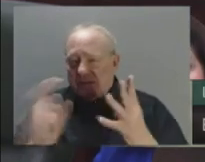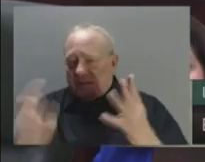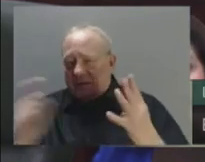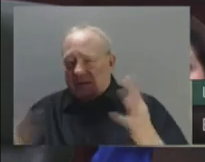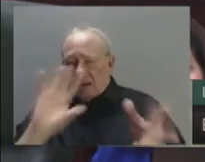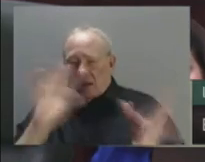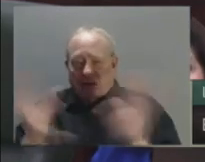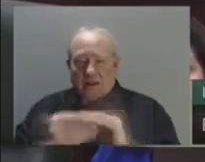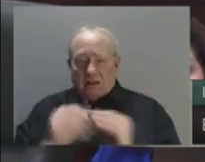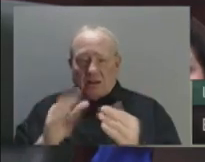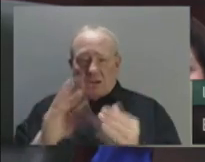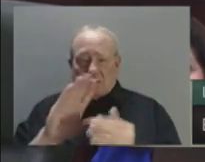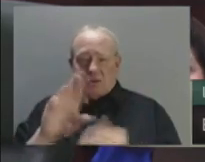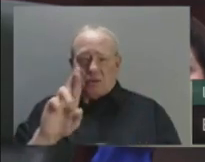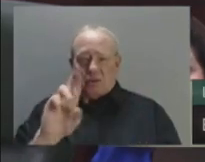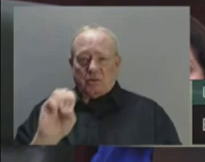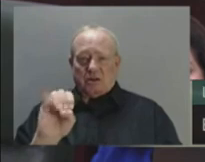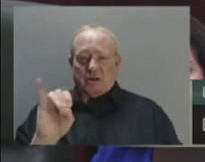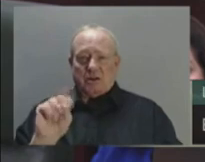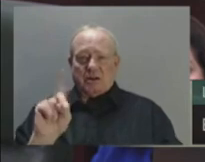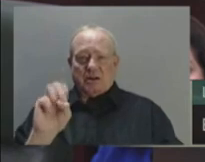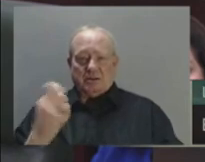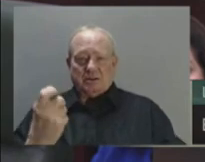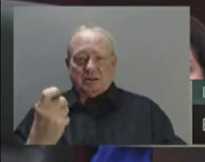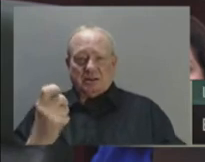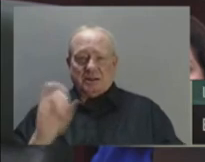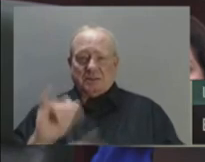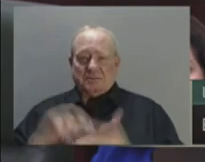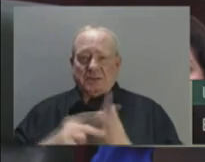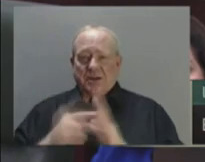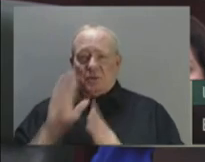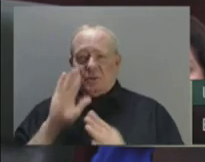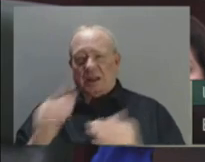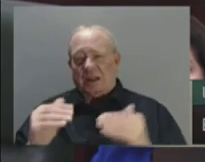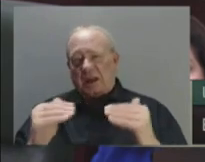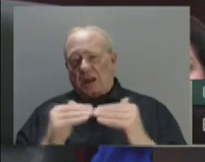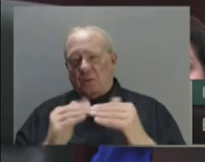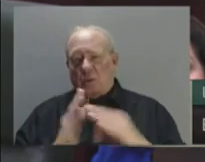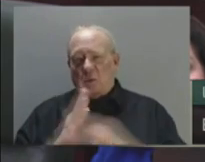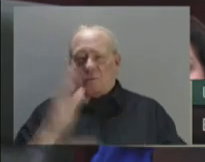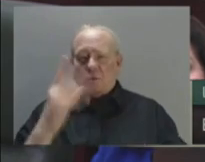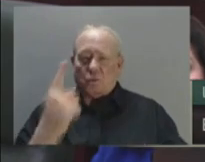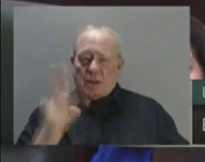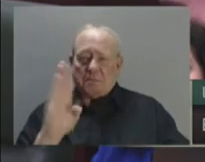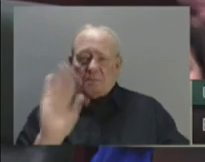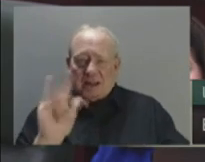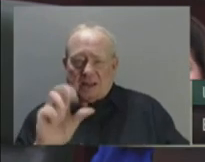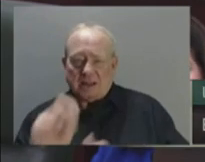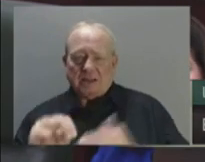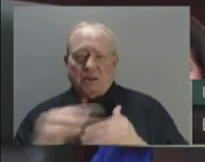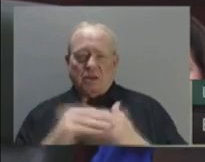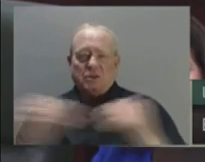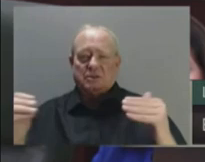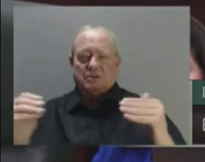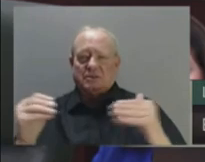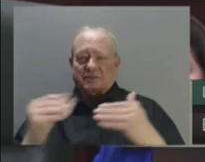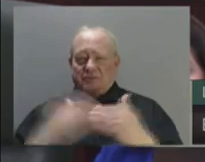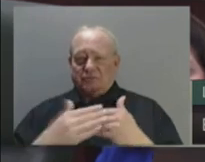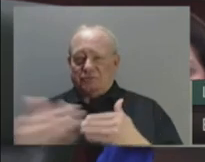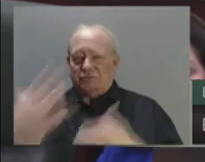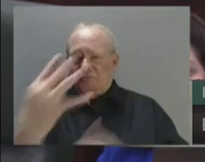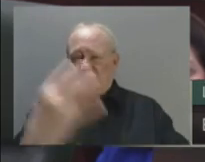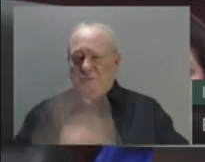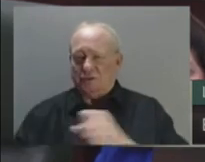$8 billion over the four years this fiscal plan represents. The Fuel Tax Suspension Program is saving Albertans and Alberta